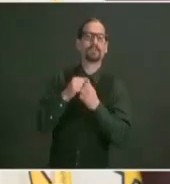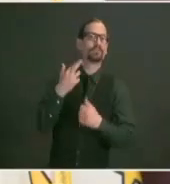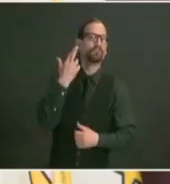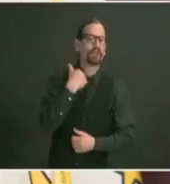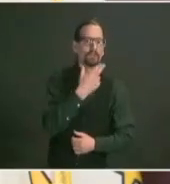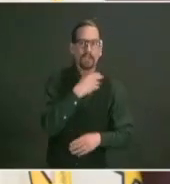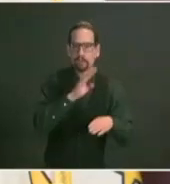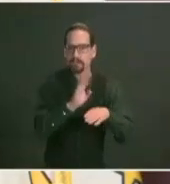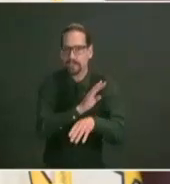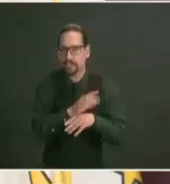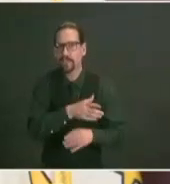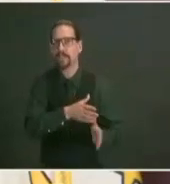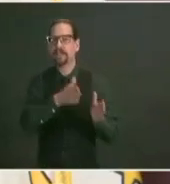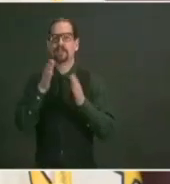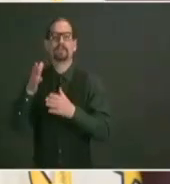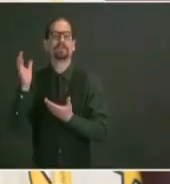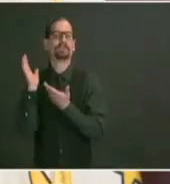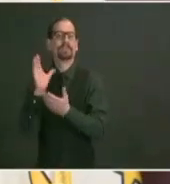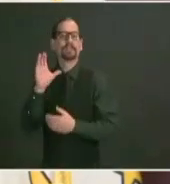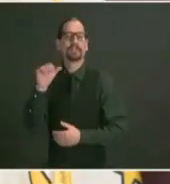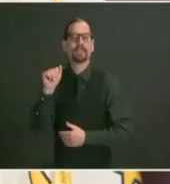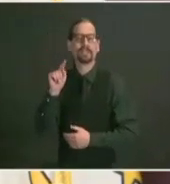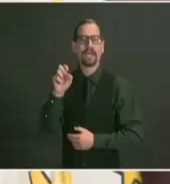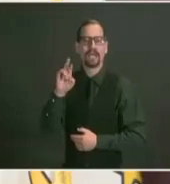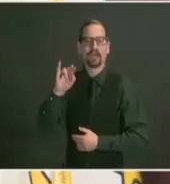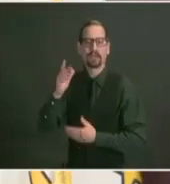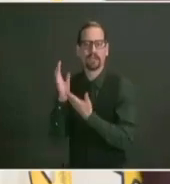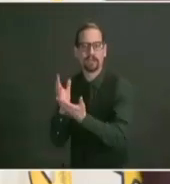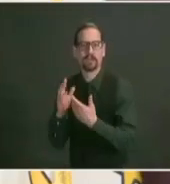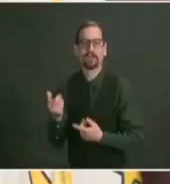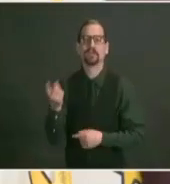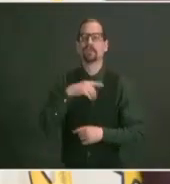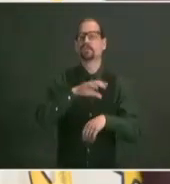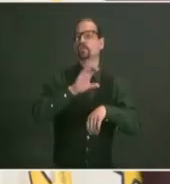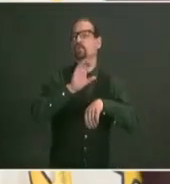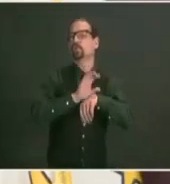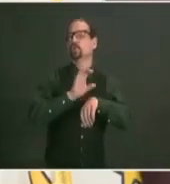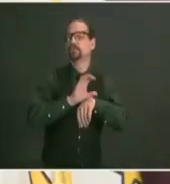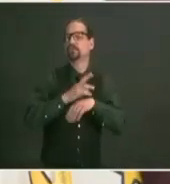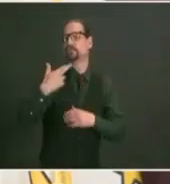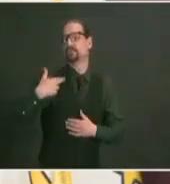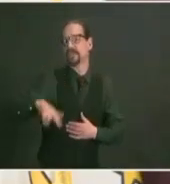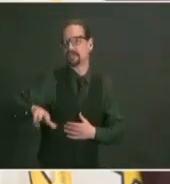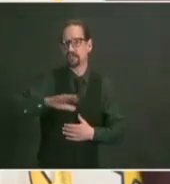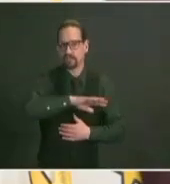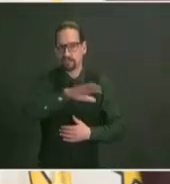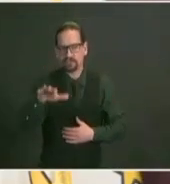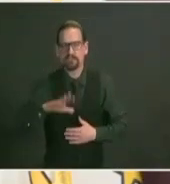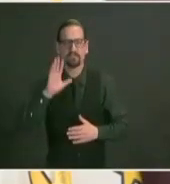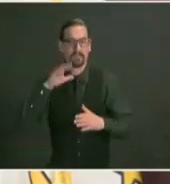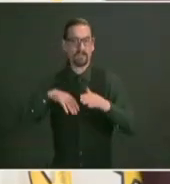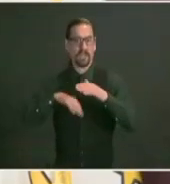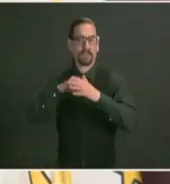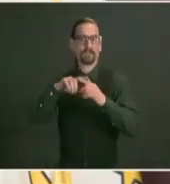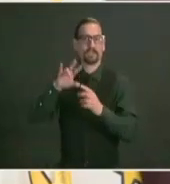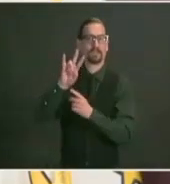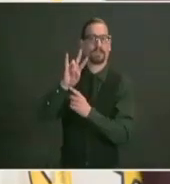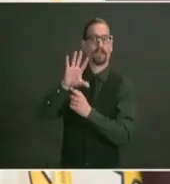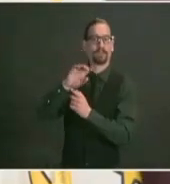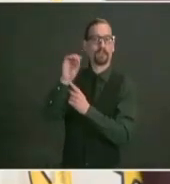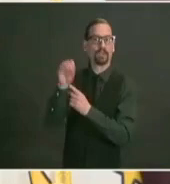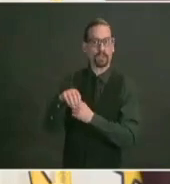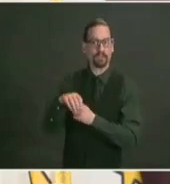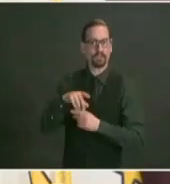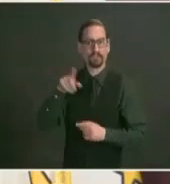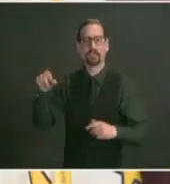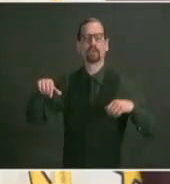to 75 percent retail gyms and persons person care businesses will have an increase in their square